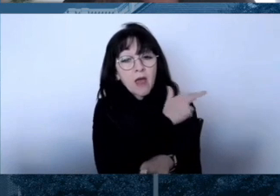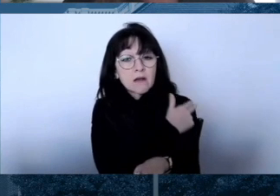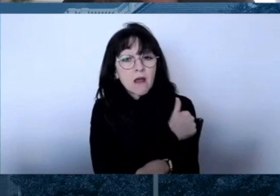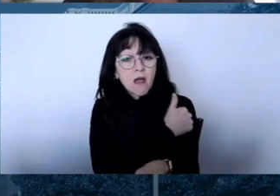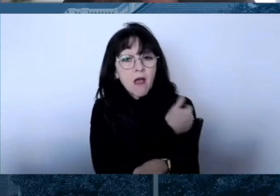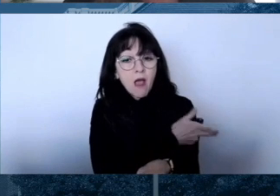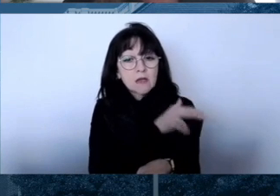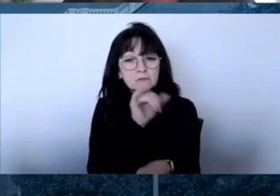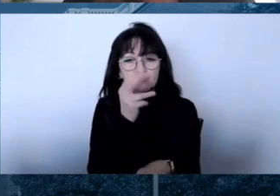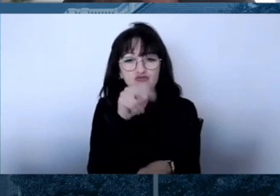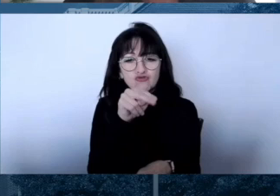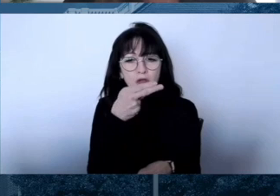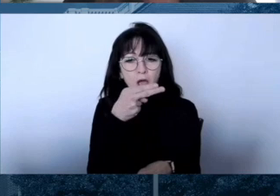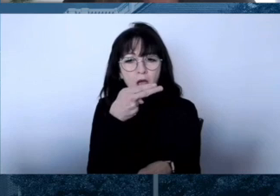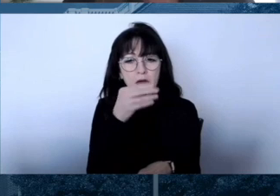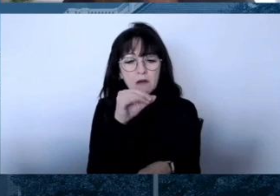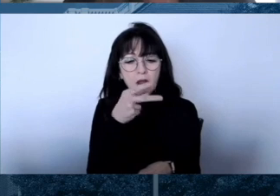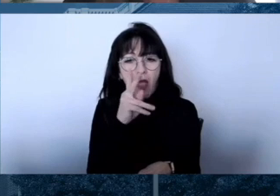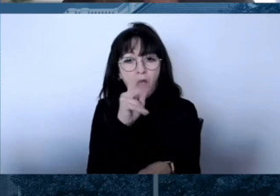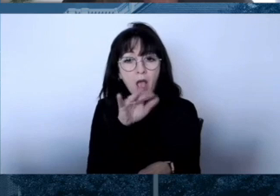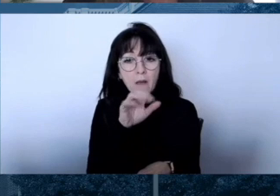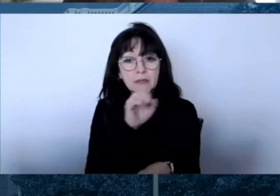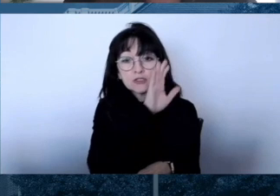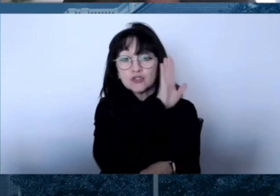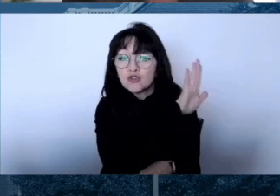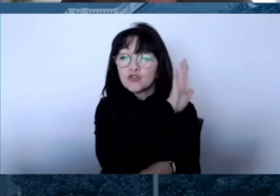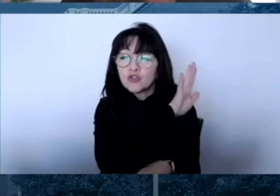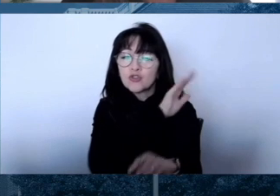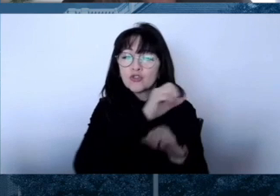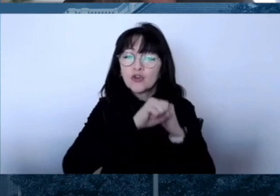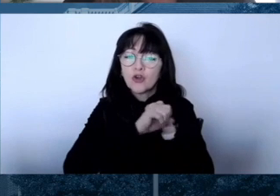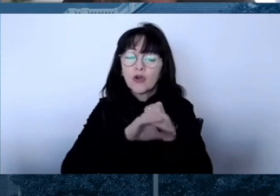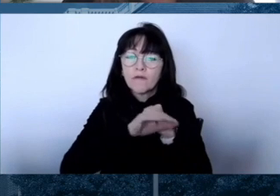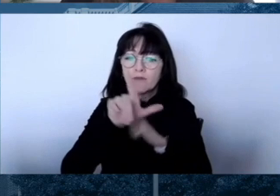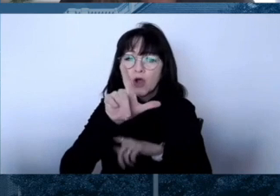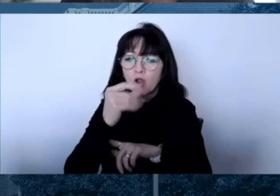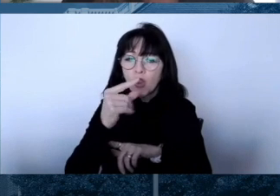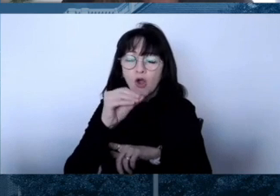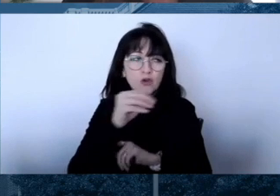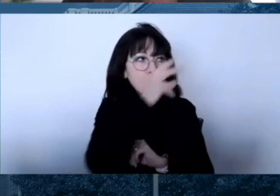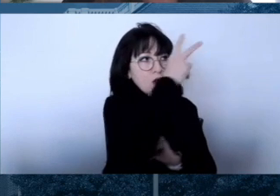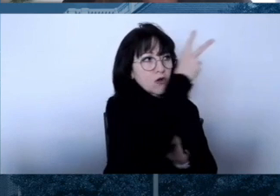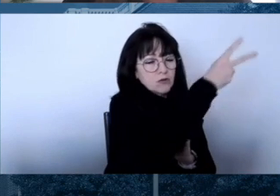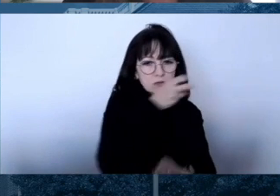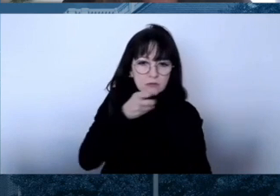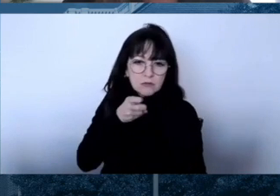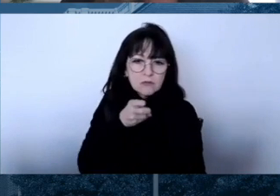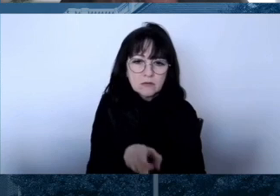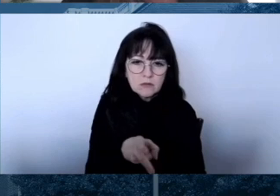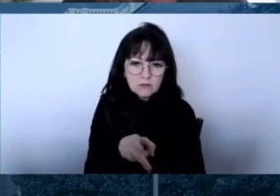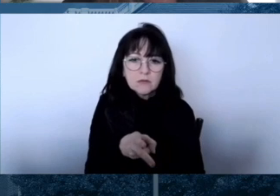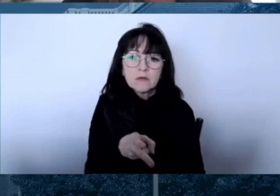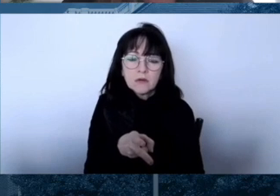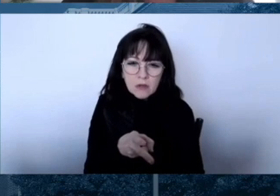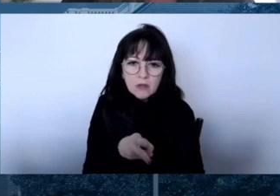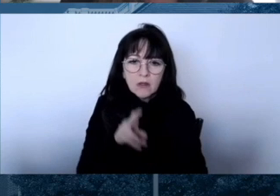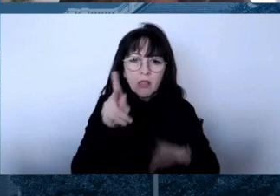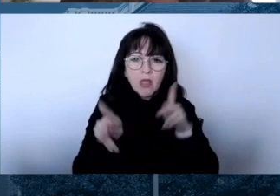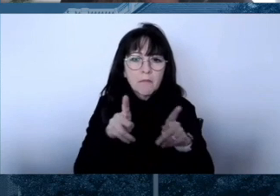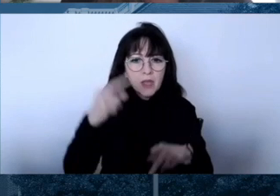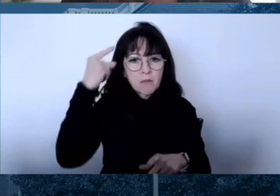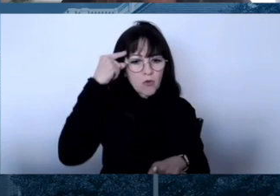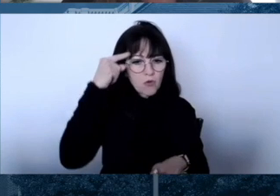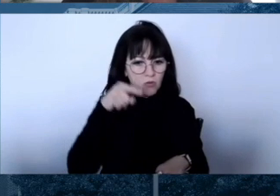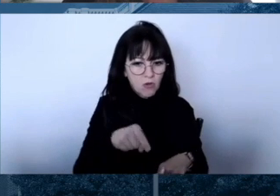shared by multiple media venues. So these are the types of things that we need to keep our eyes open for, including